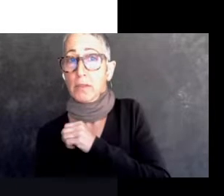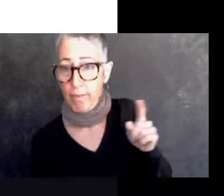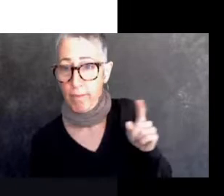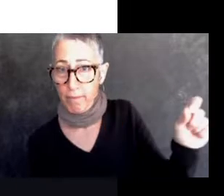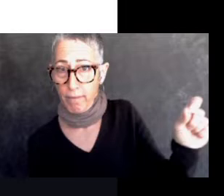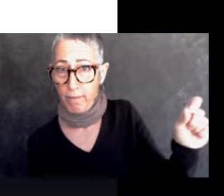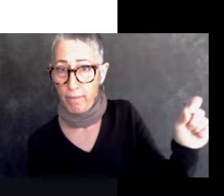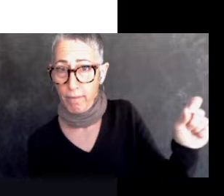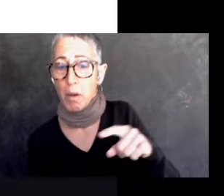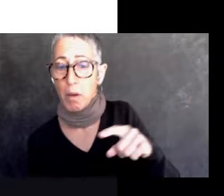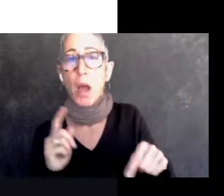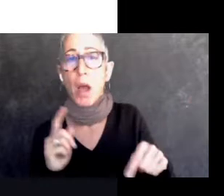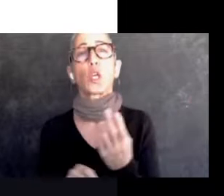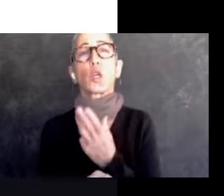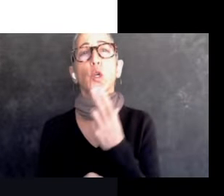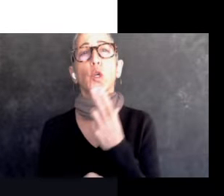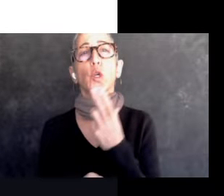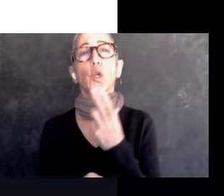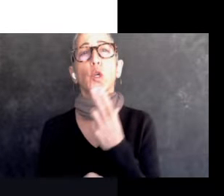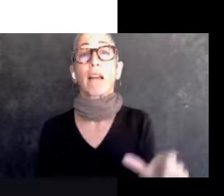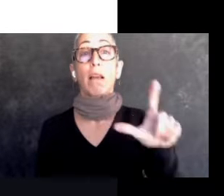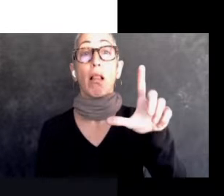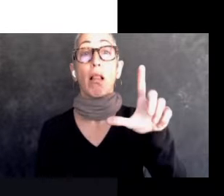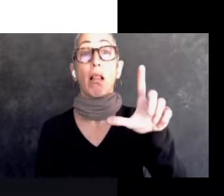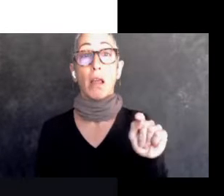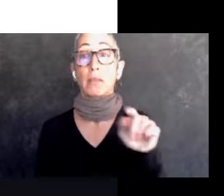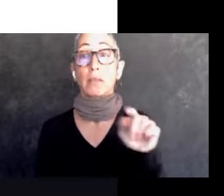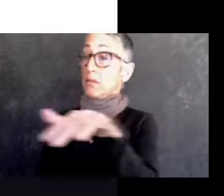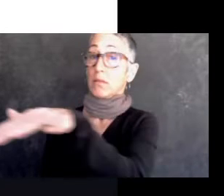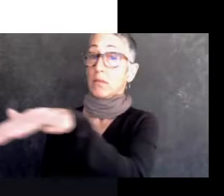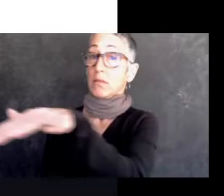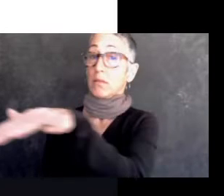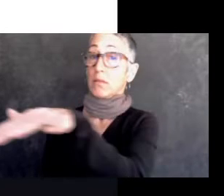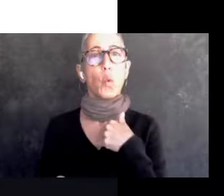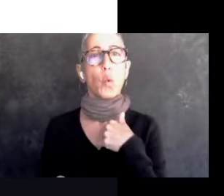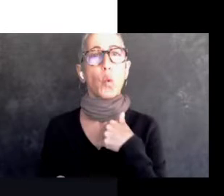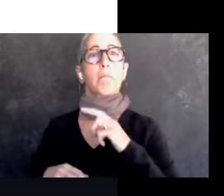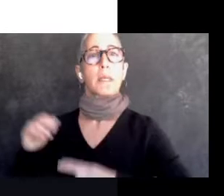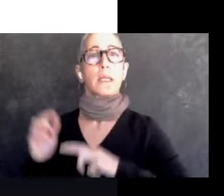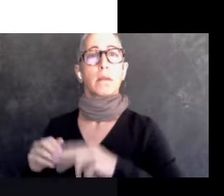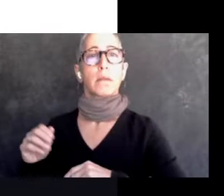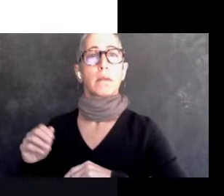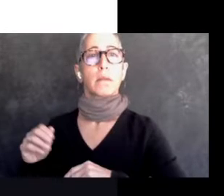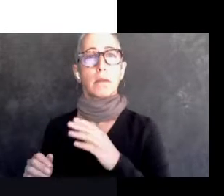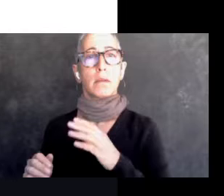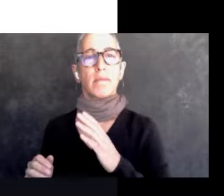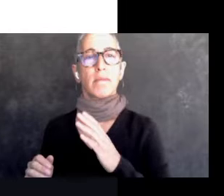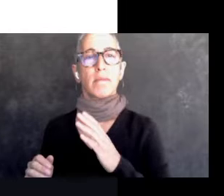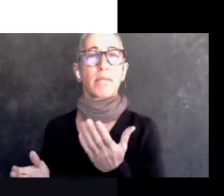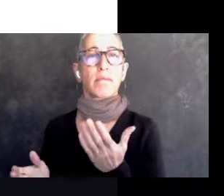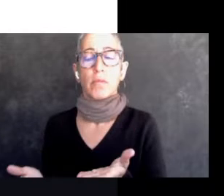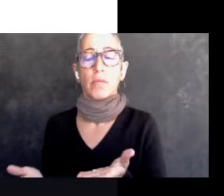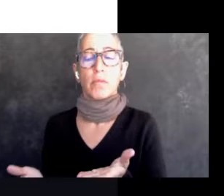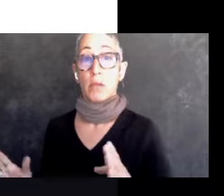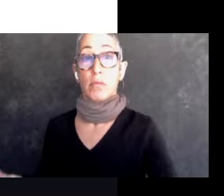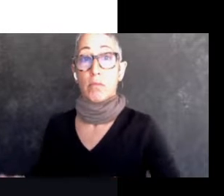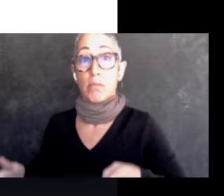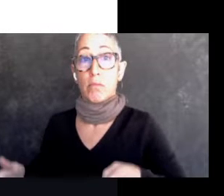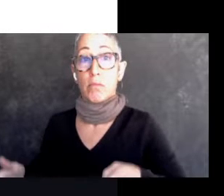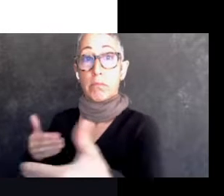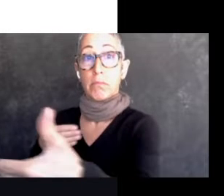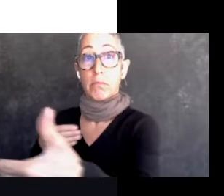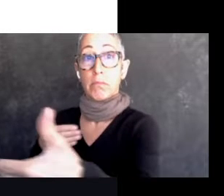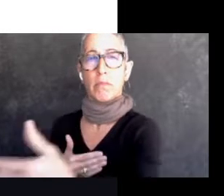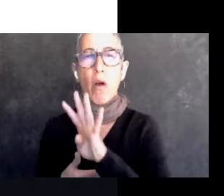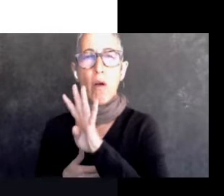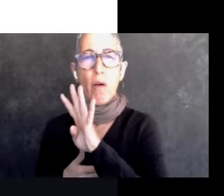beds on any of the lots that weren't being used at all. So we put eight, or started with four, four by four beds